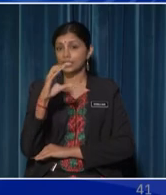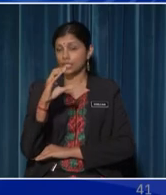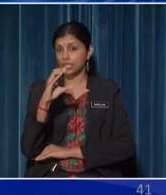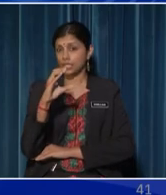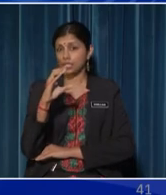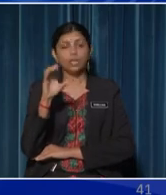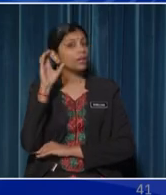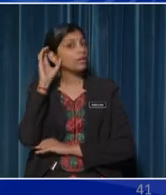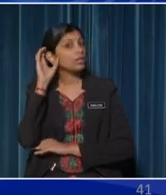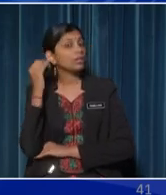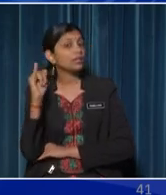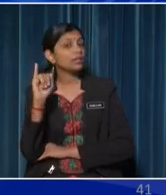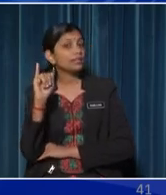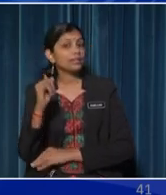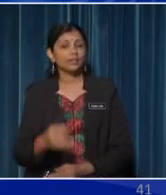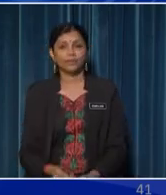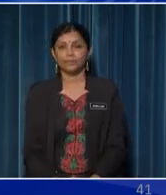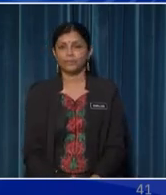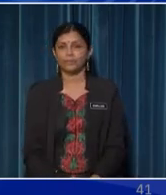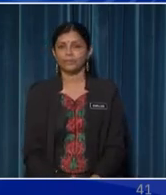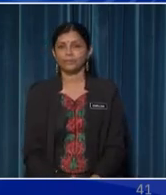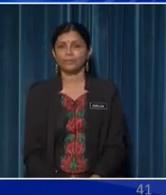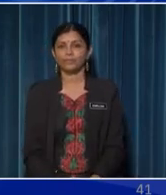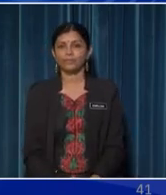Or C, sense of hearing